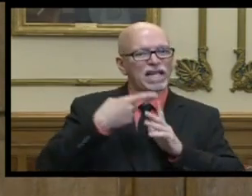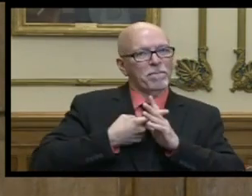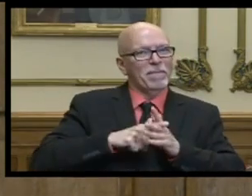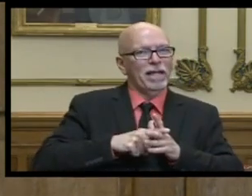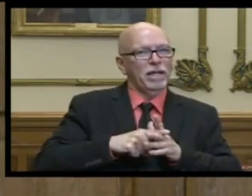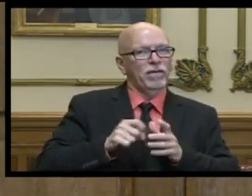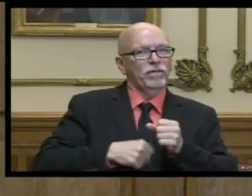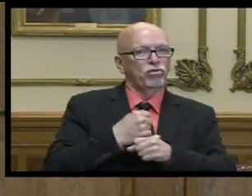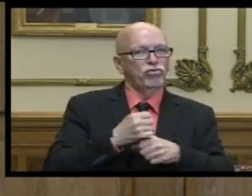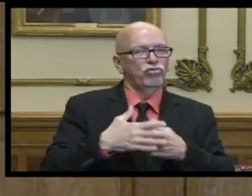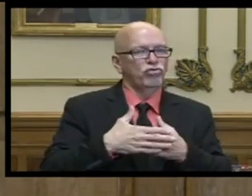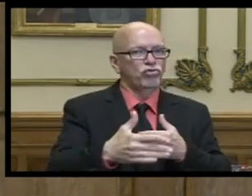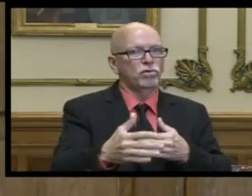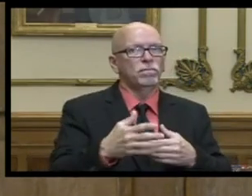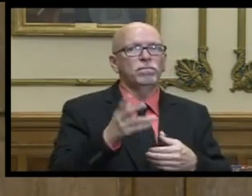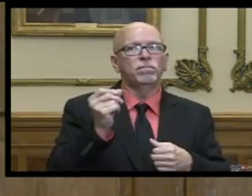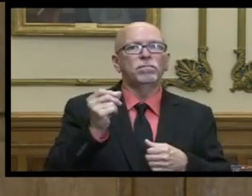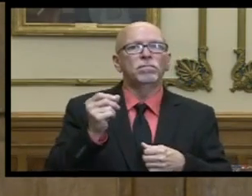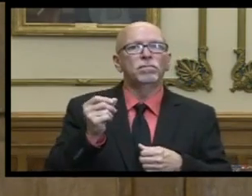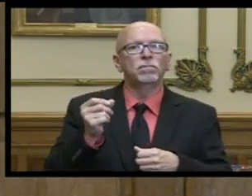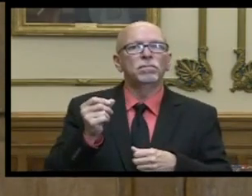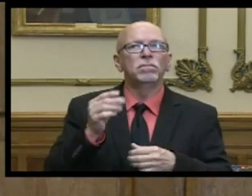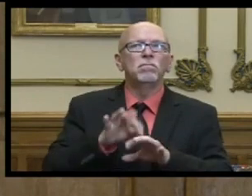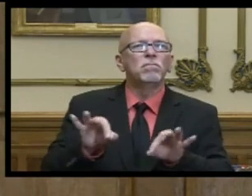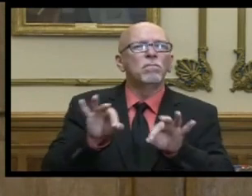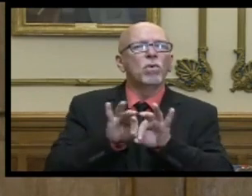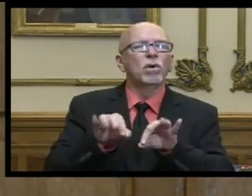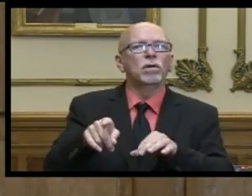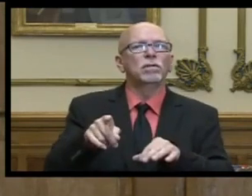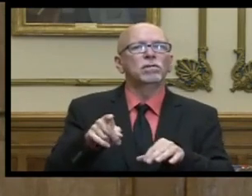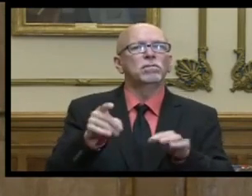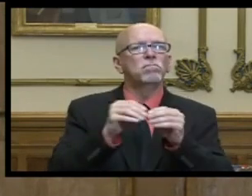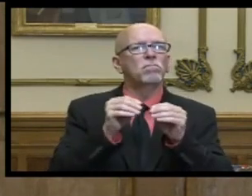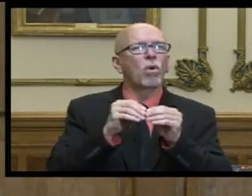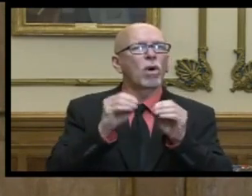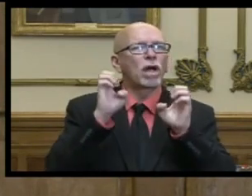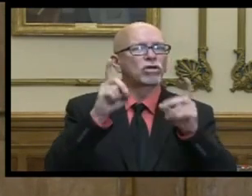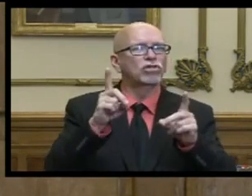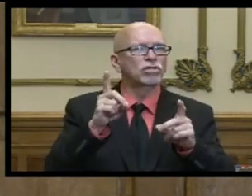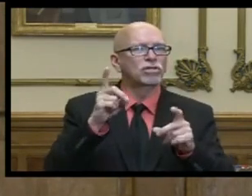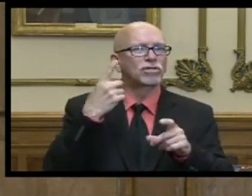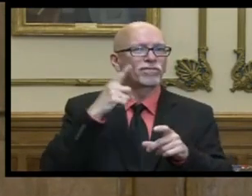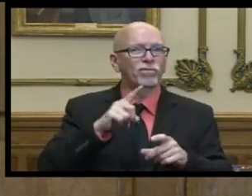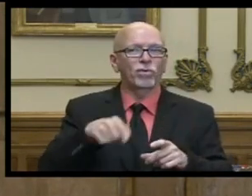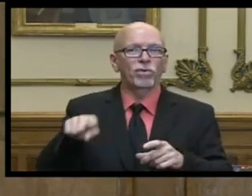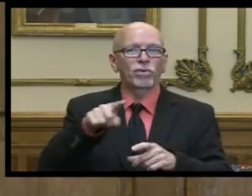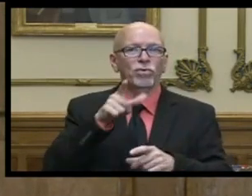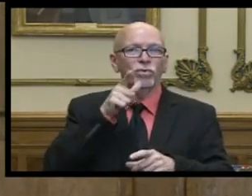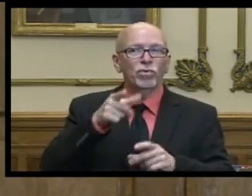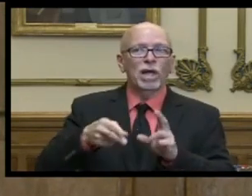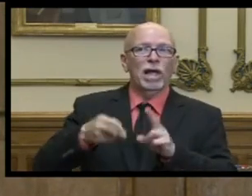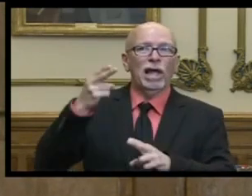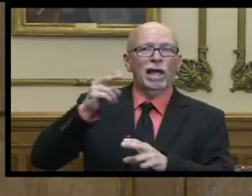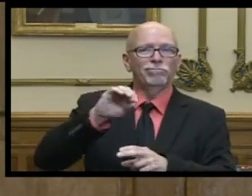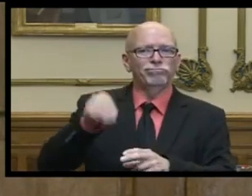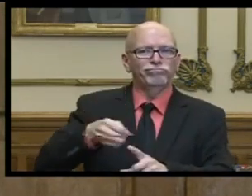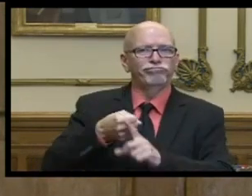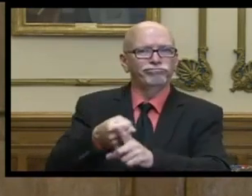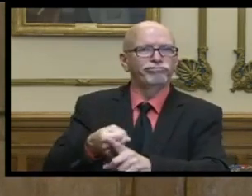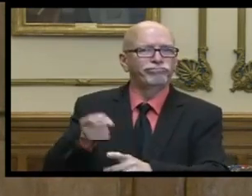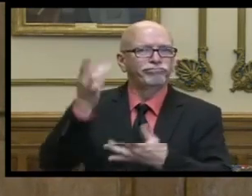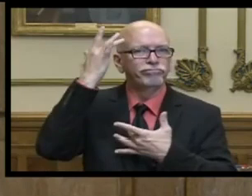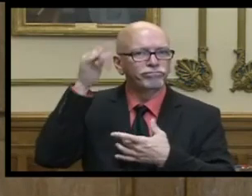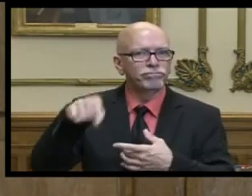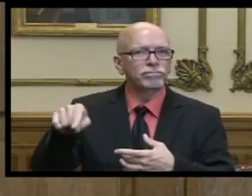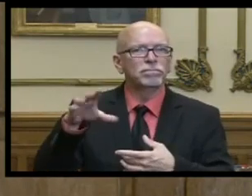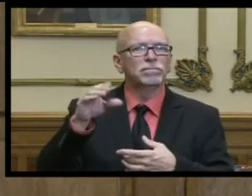start for that um and i think also the importance of uh further education in our most disparate and highest risk populations and education